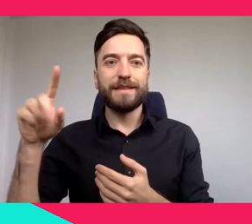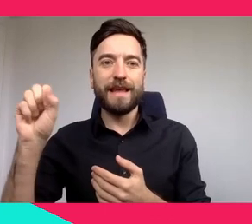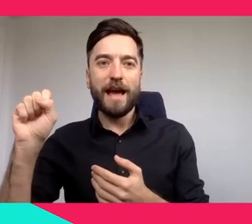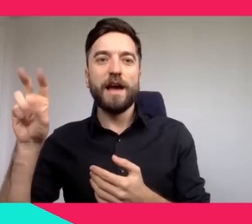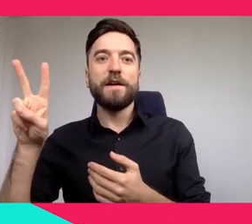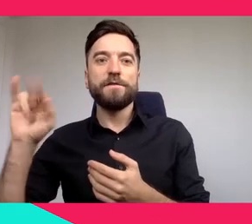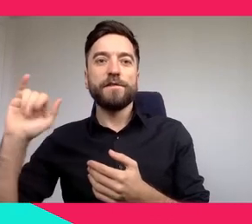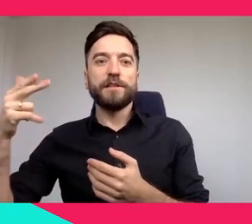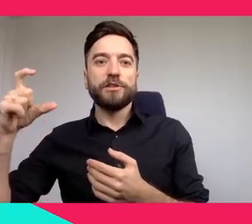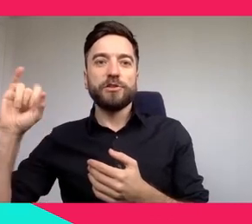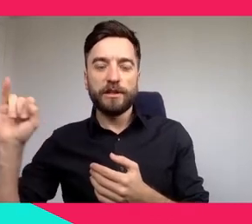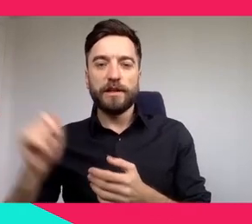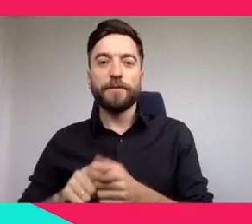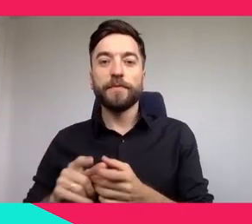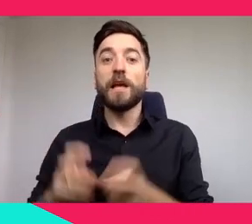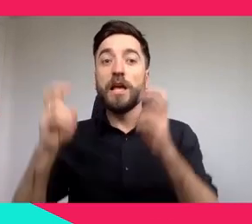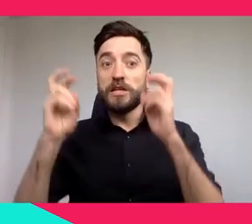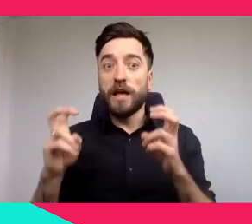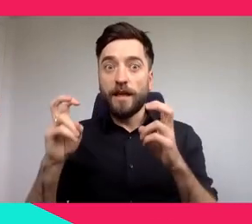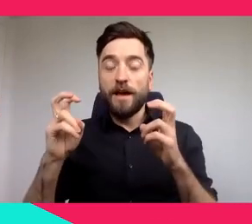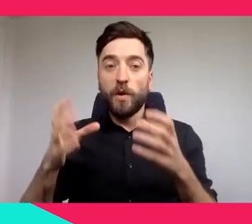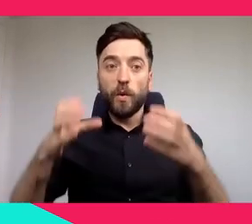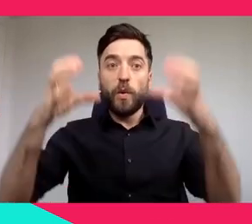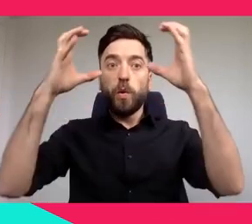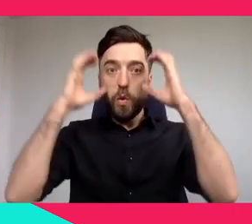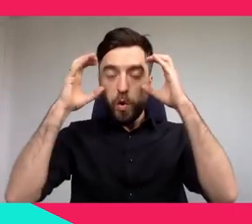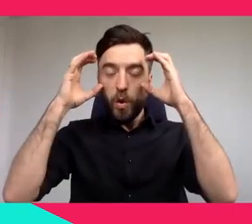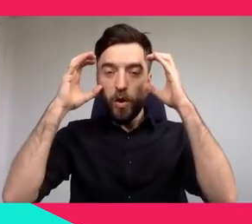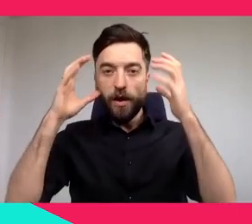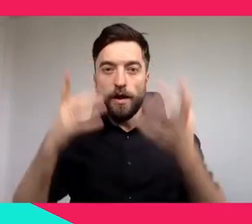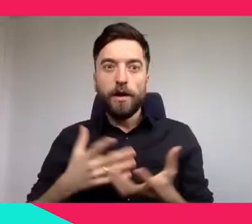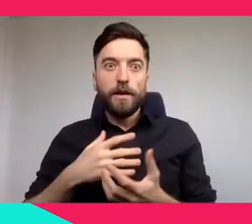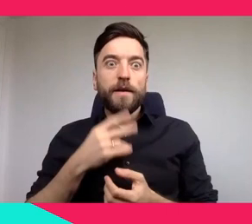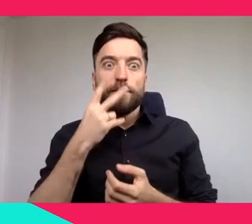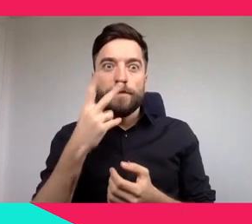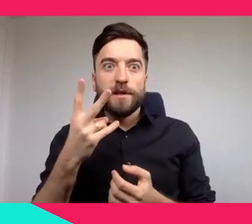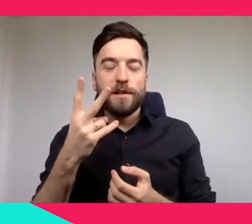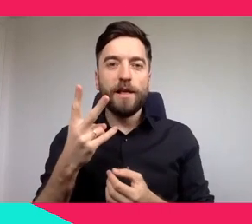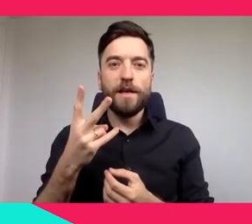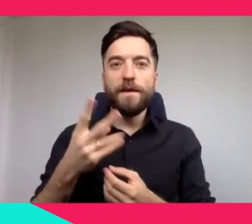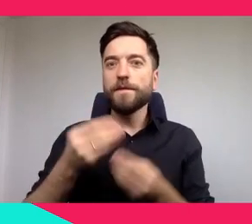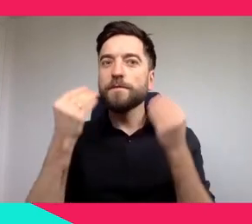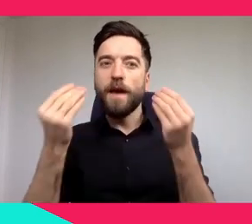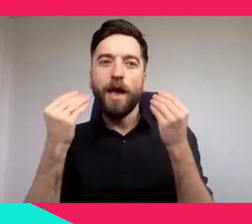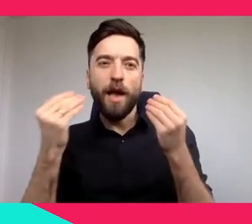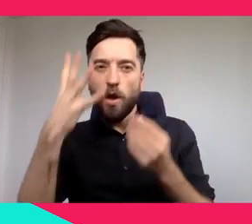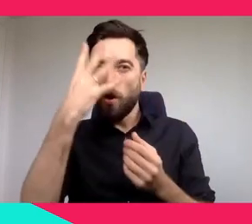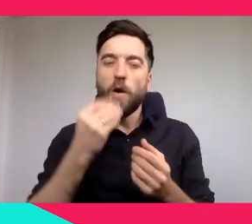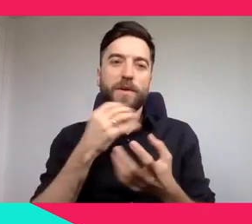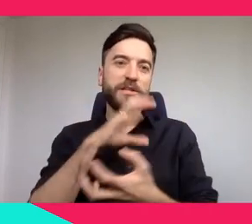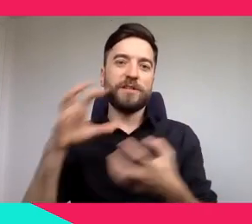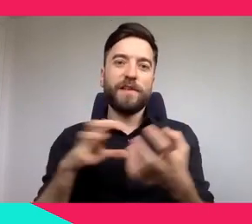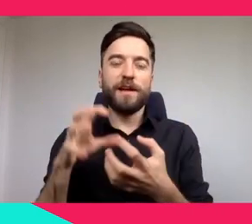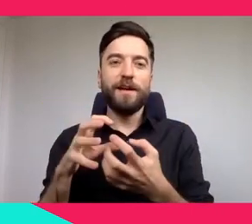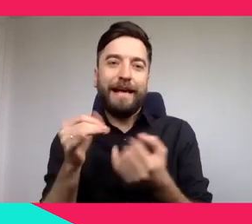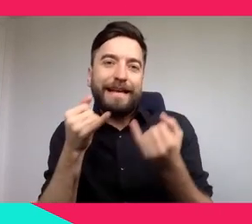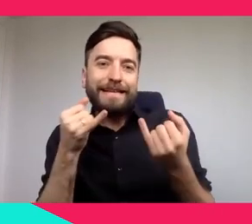most famous painting in the world in a totally new way. By meeting Mona Lisa as if she was